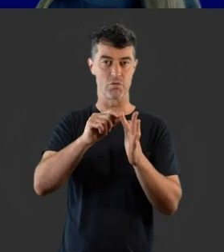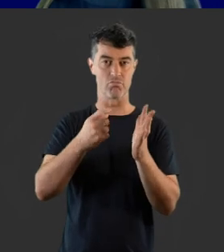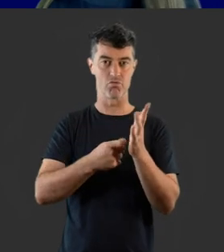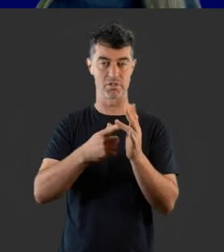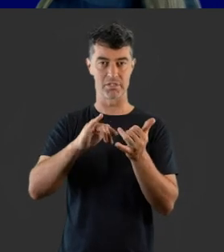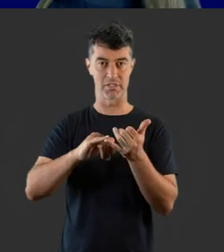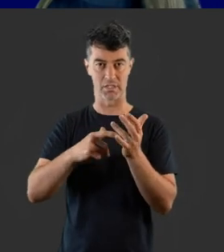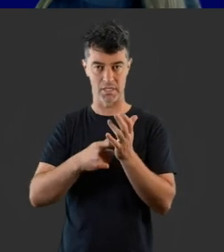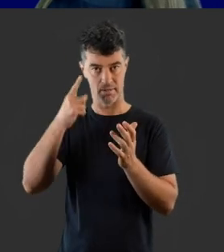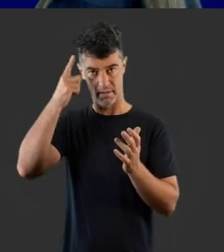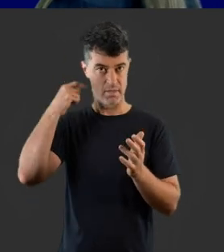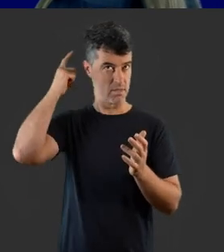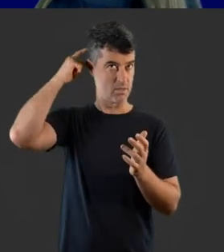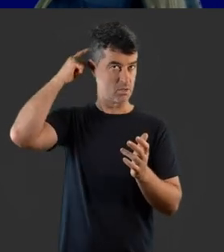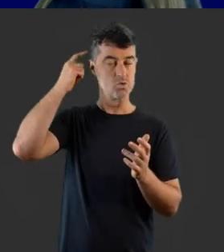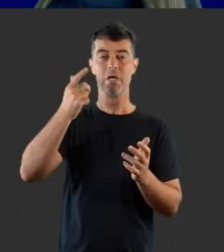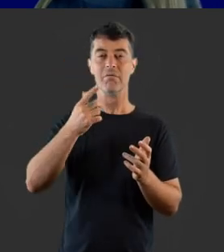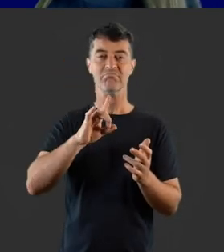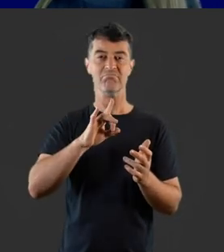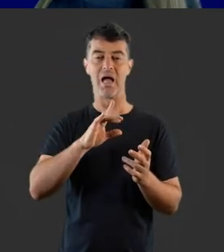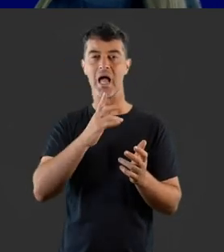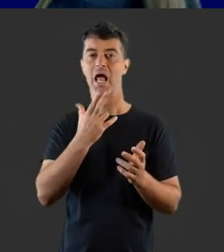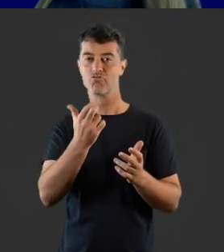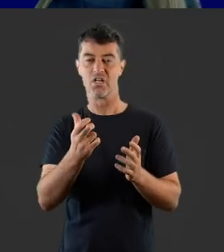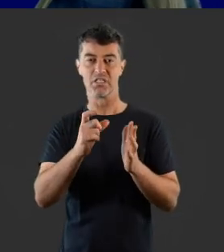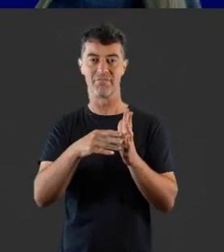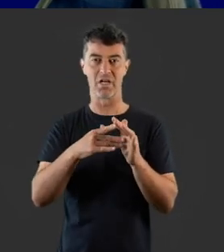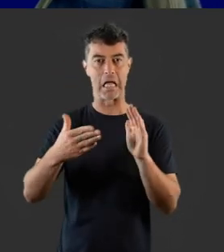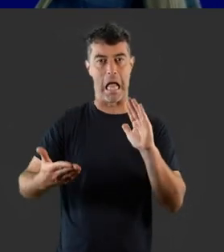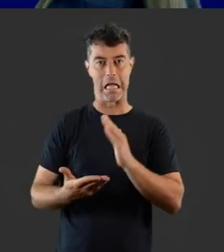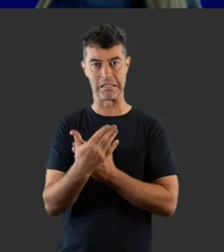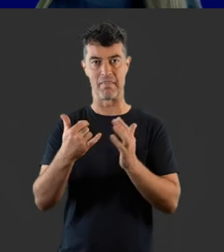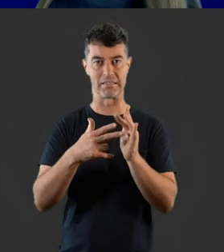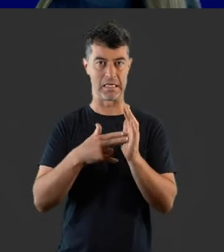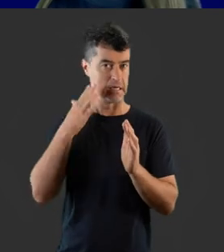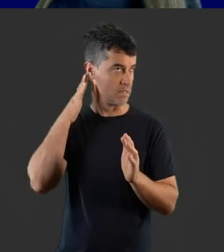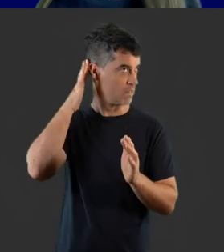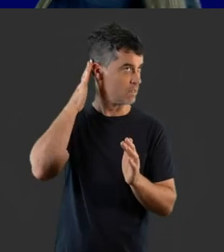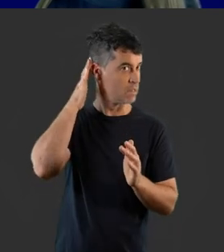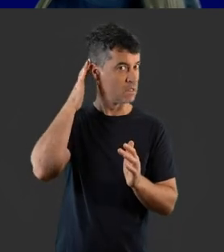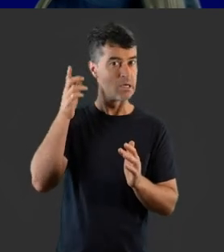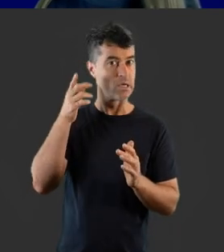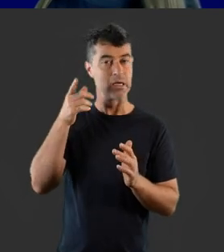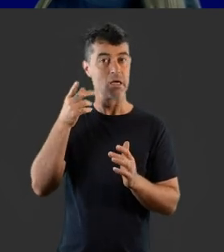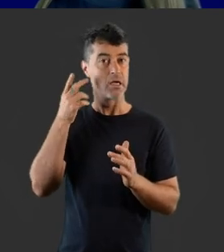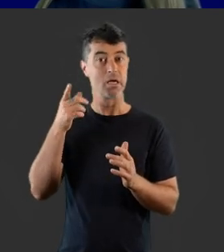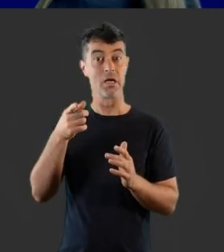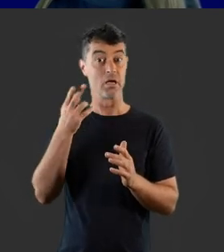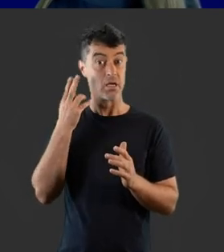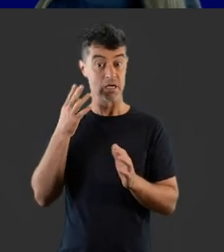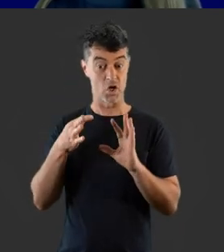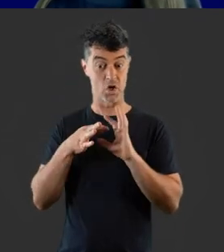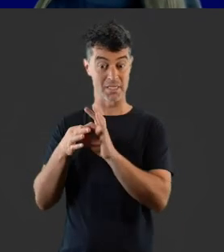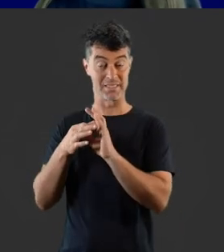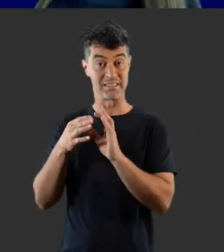that sits on the outside of the body or head and passes sound to an electronic device that is put under the skin behind the ear.